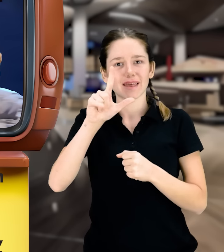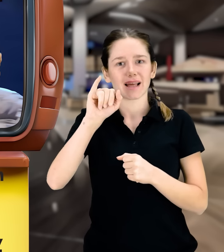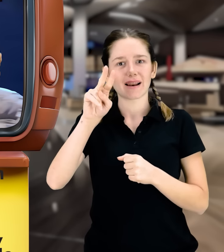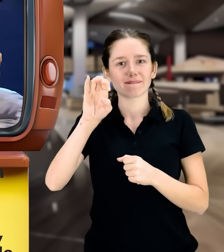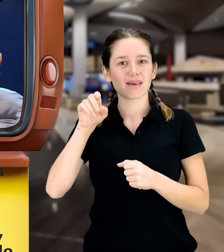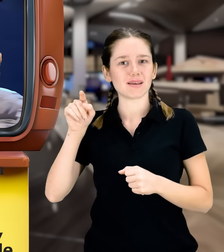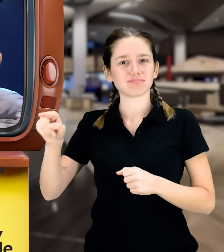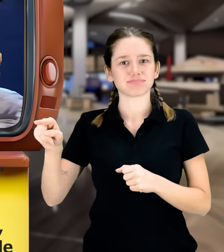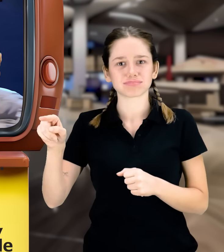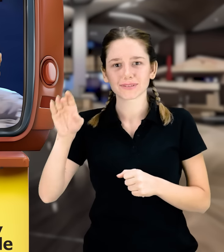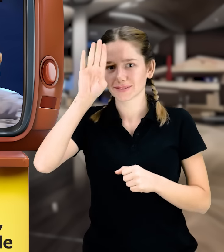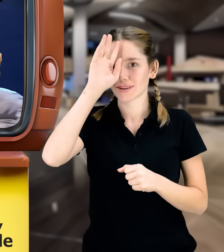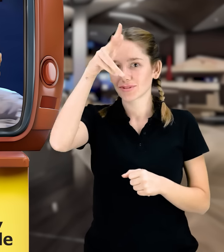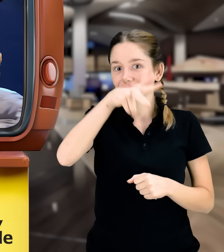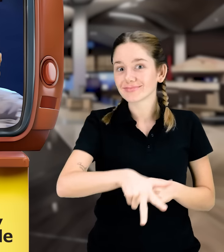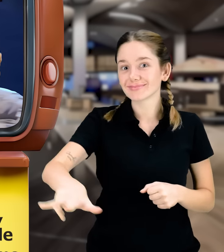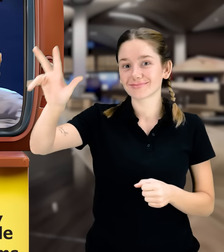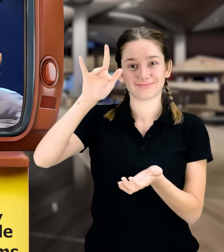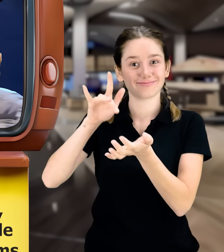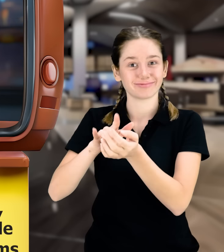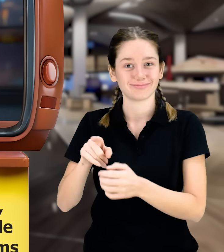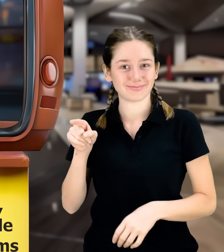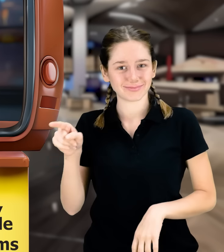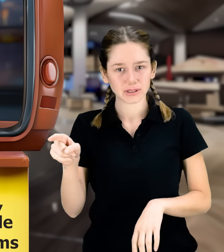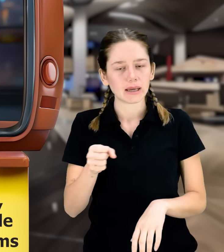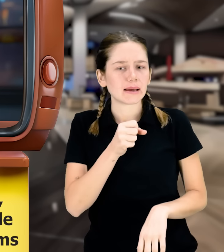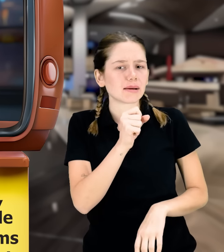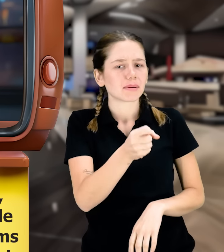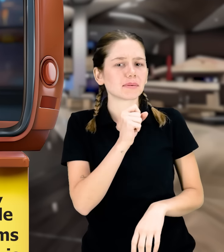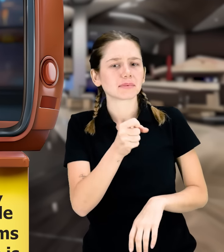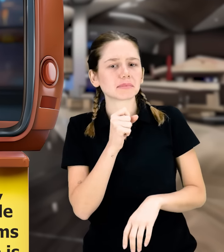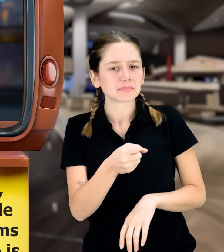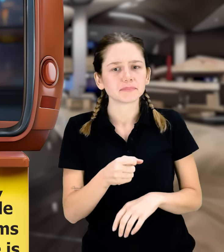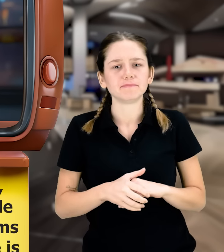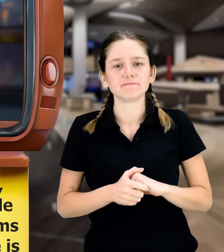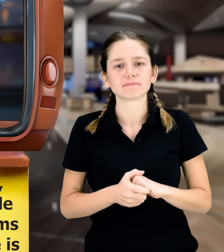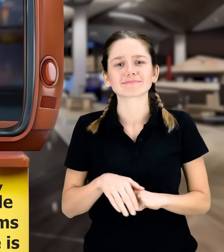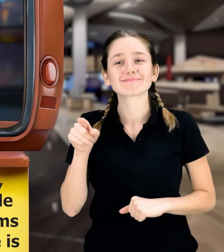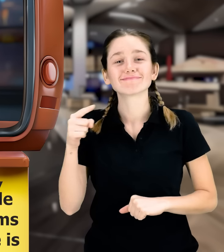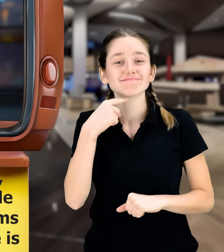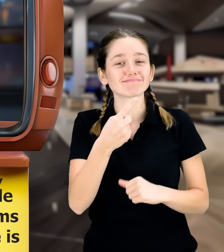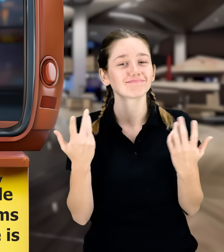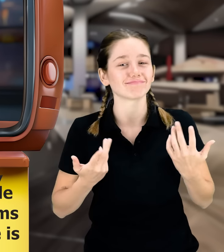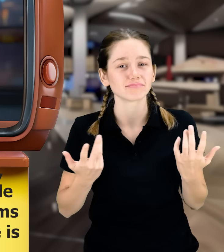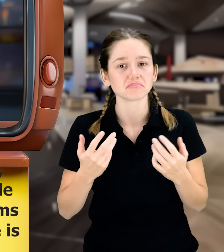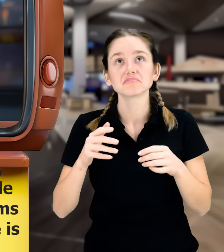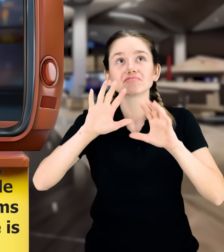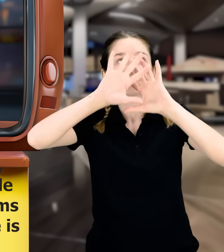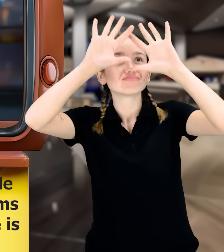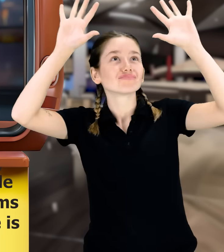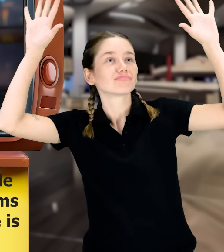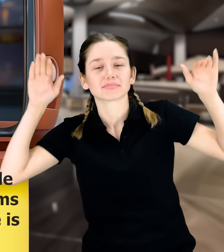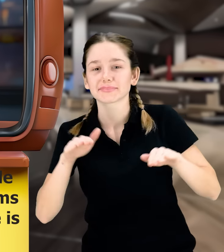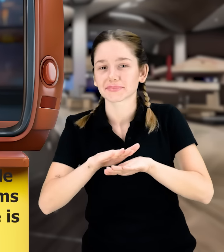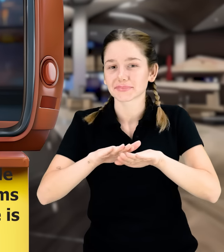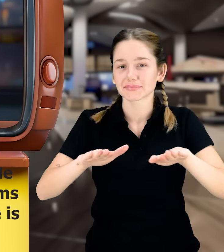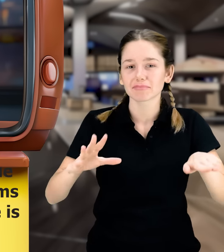reporter said, Under the sky, above the ground, filled with people from different nations, where